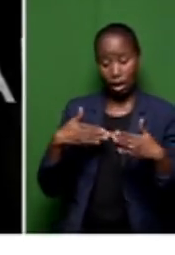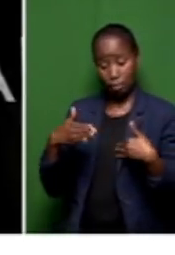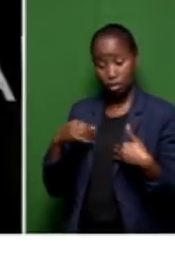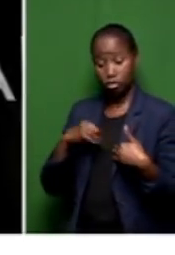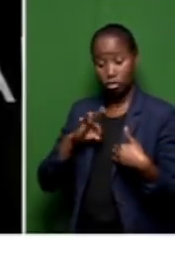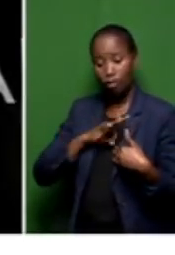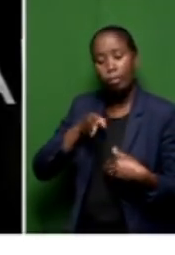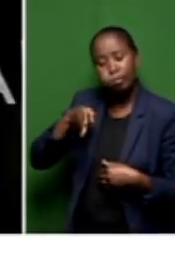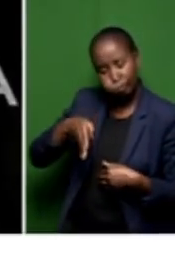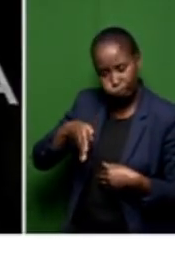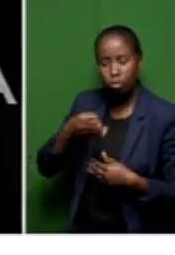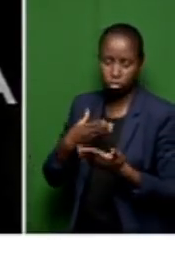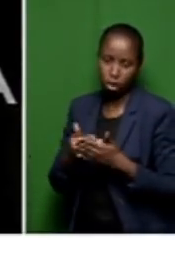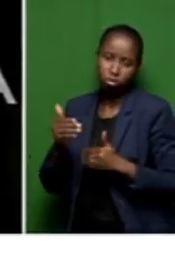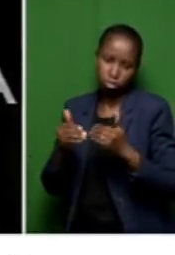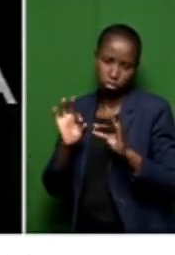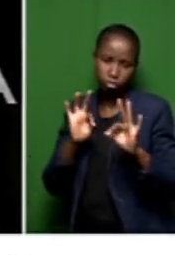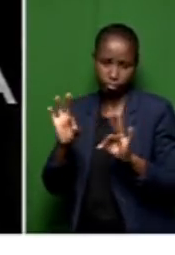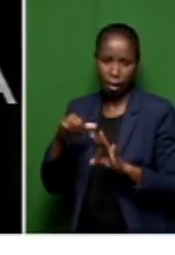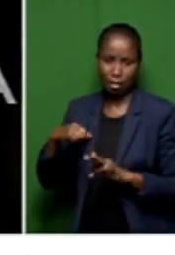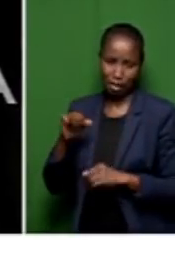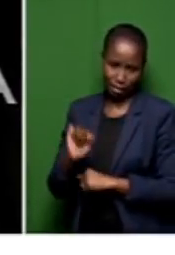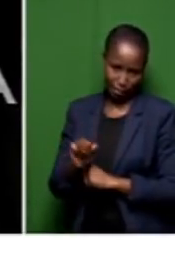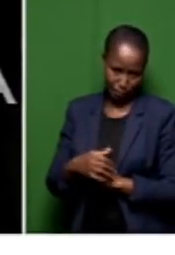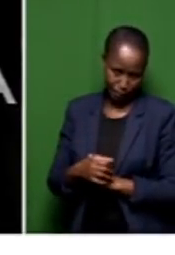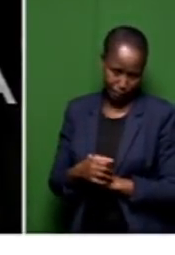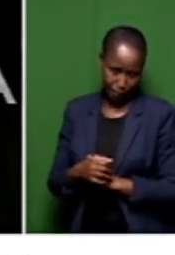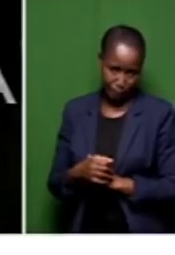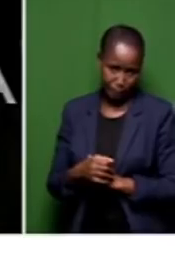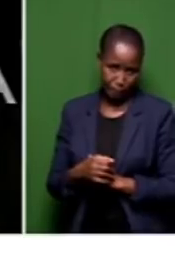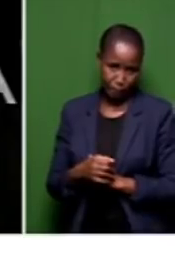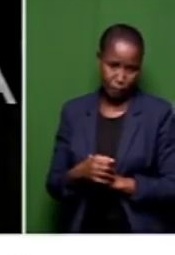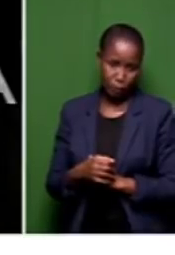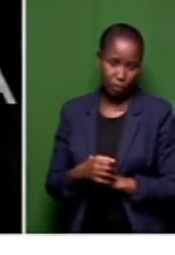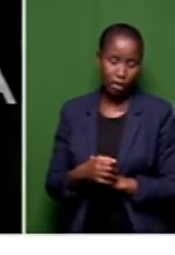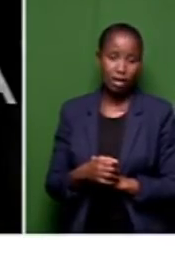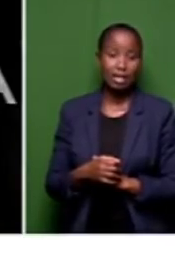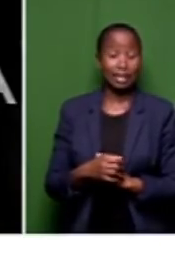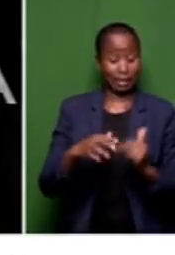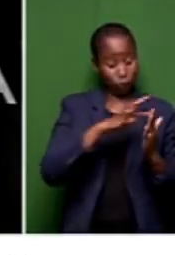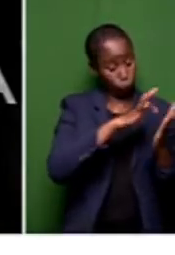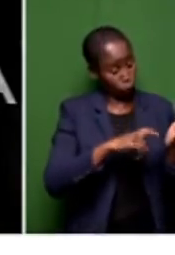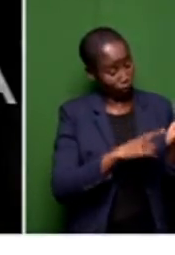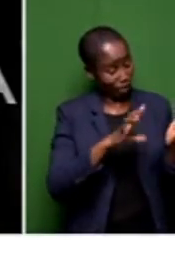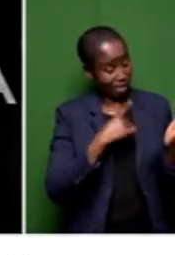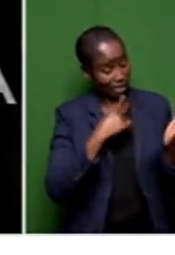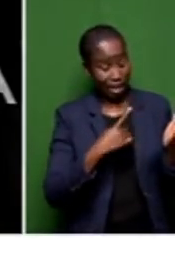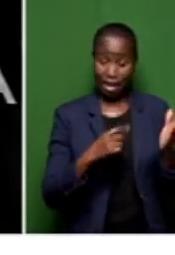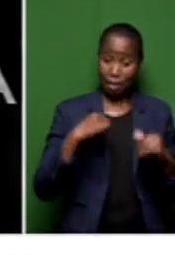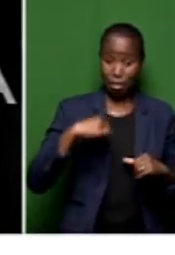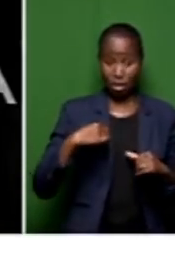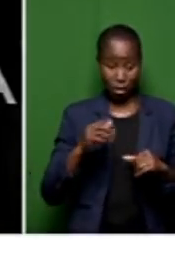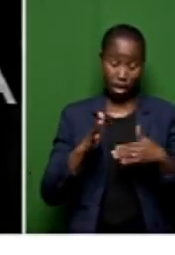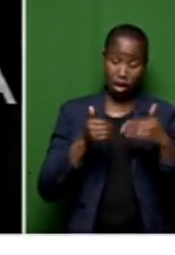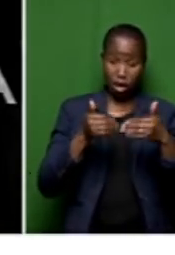that runs the affairs of this municipality. And that the statement that presupposes that the municipality is run by a